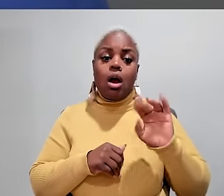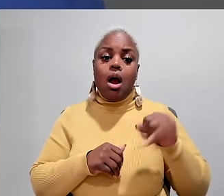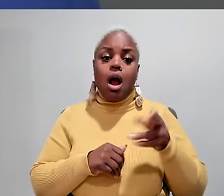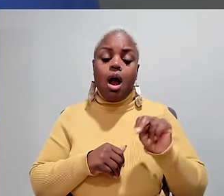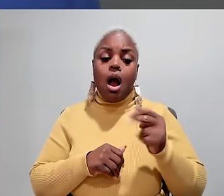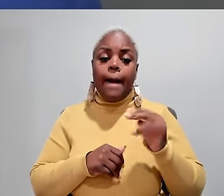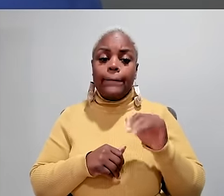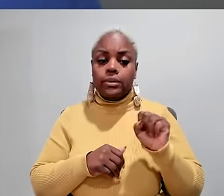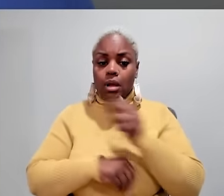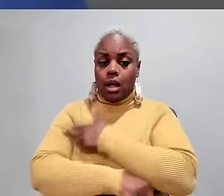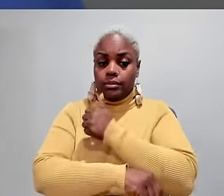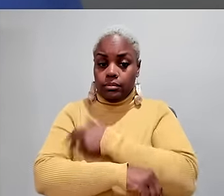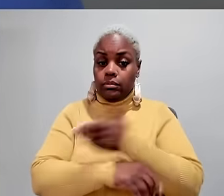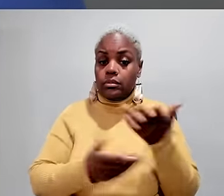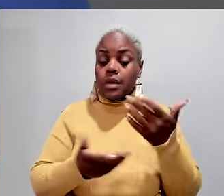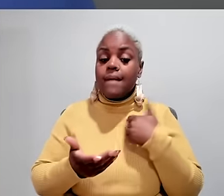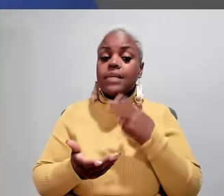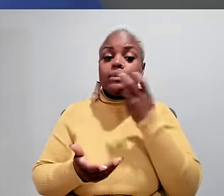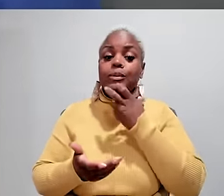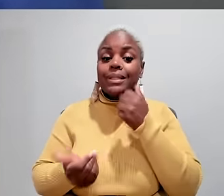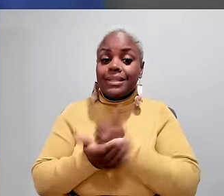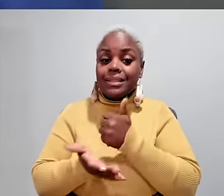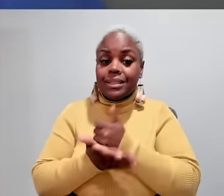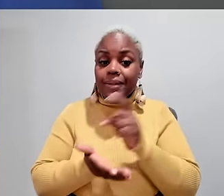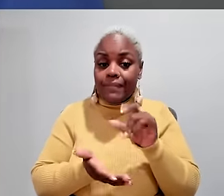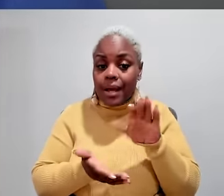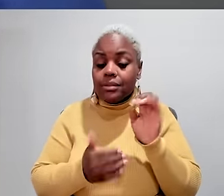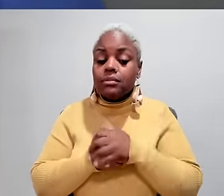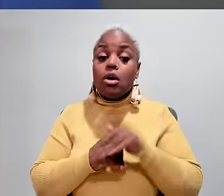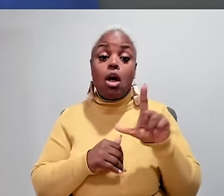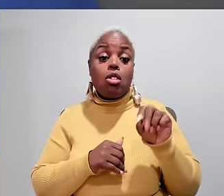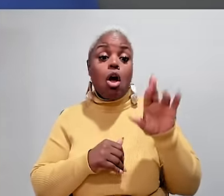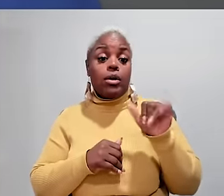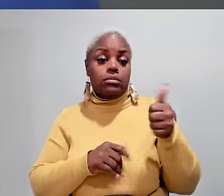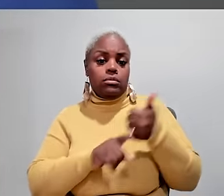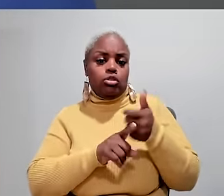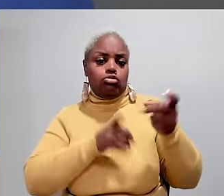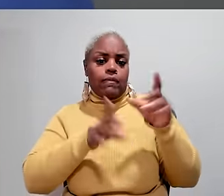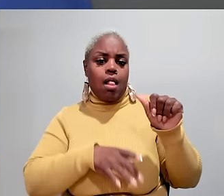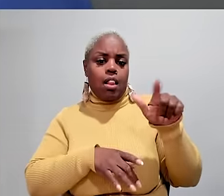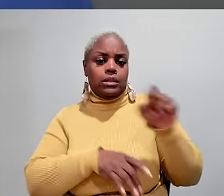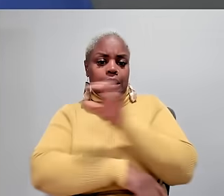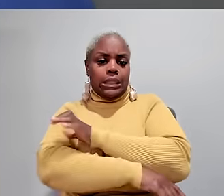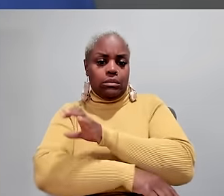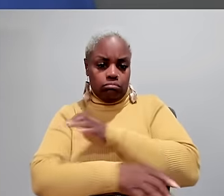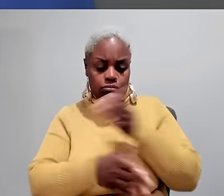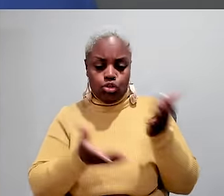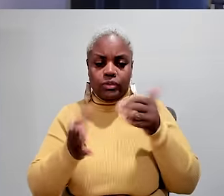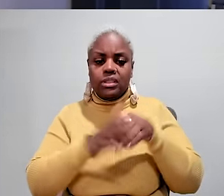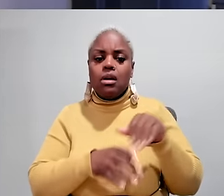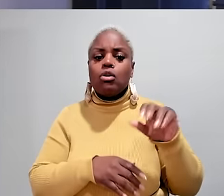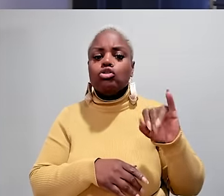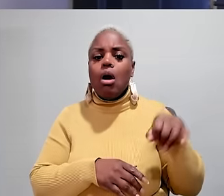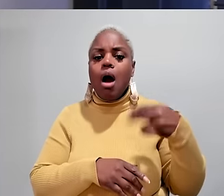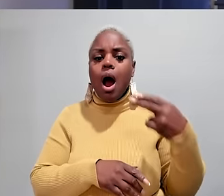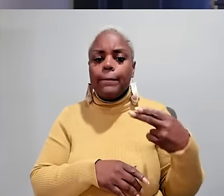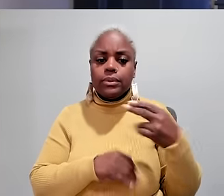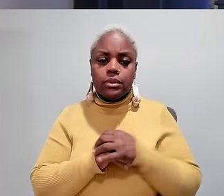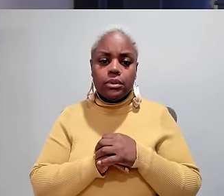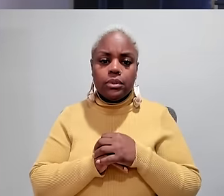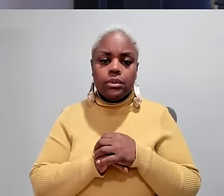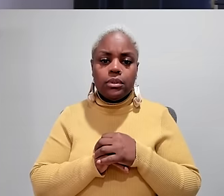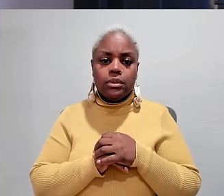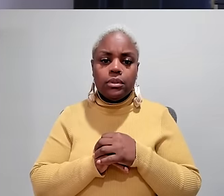benefit from using speech assist device like Google or Siri Laura Clausen is director of ALS clinical